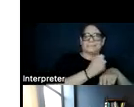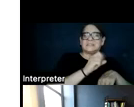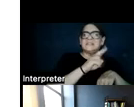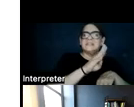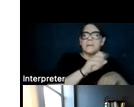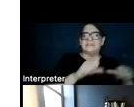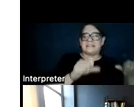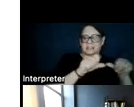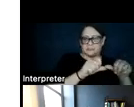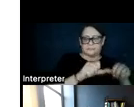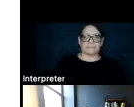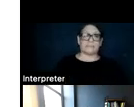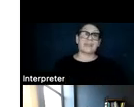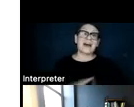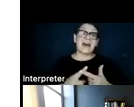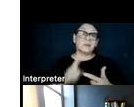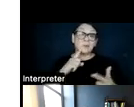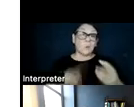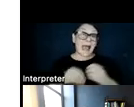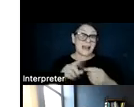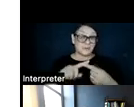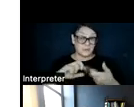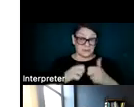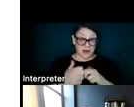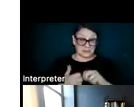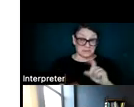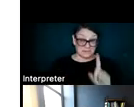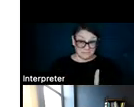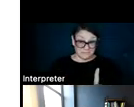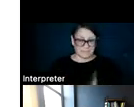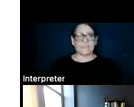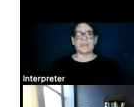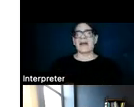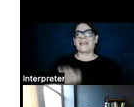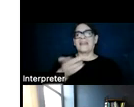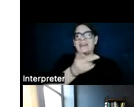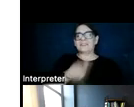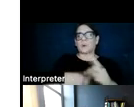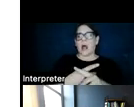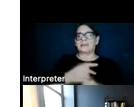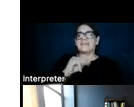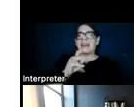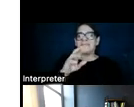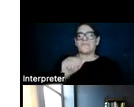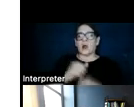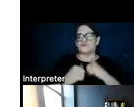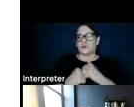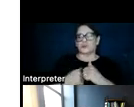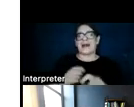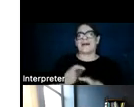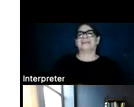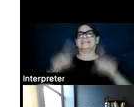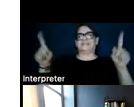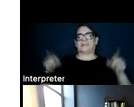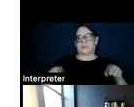To add to this issue is the fact that these two types of infrastructure projects have very different